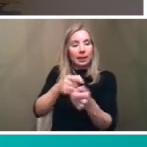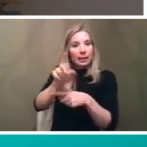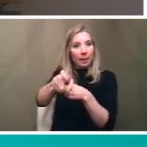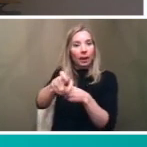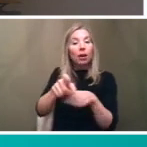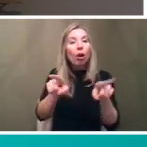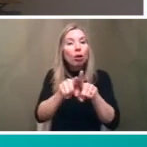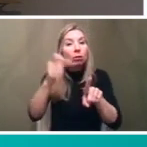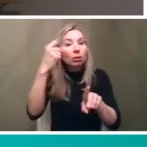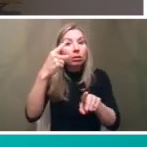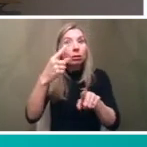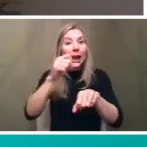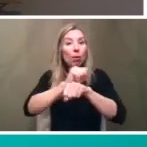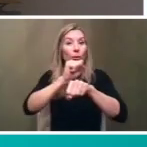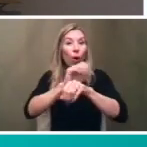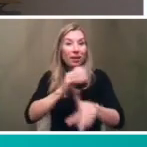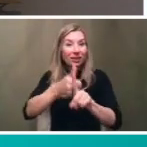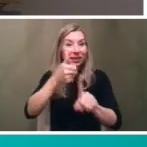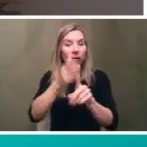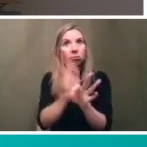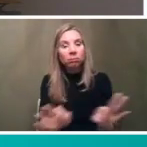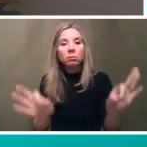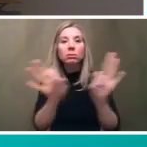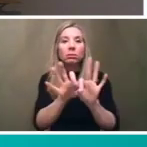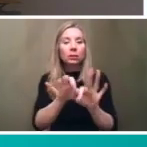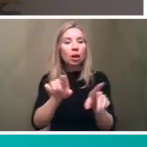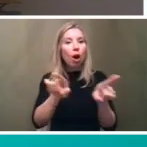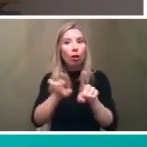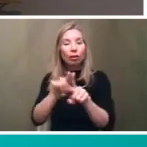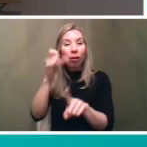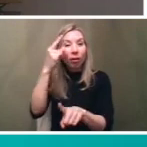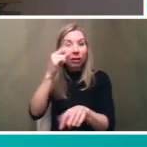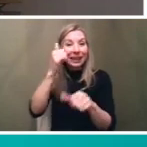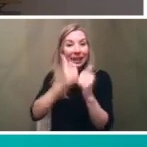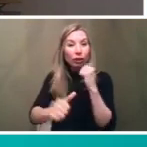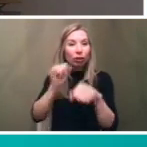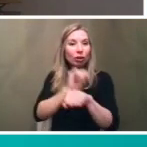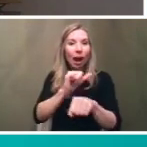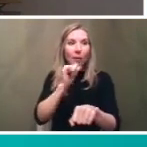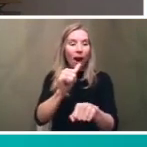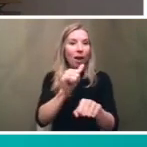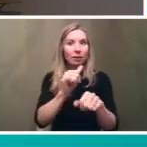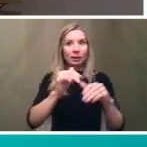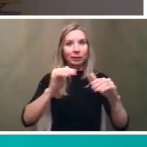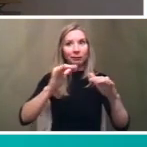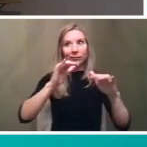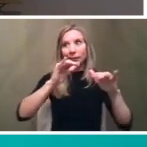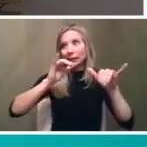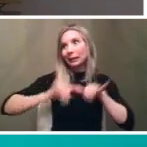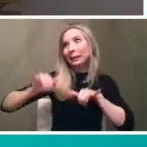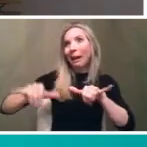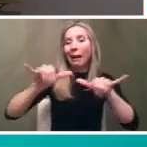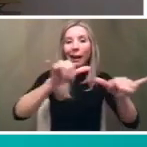is super important as well and we also know that each job is not necessarily created equally when it comes to transit services so there's